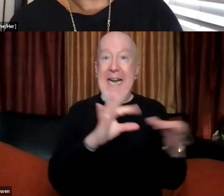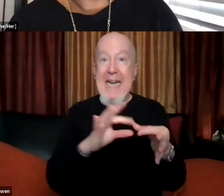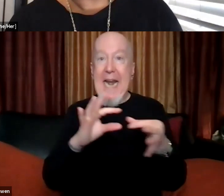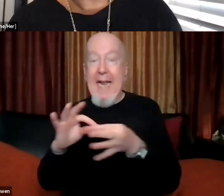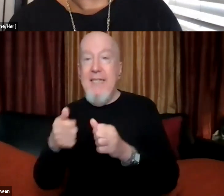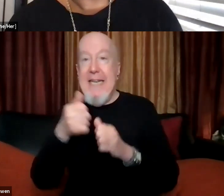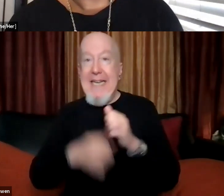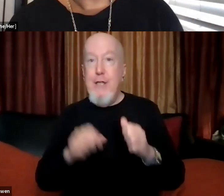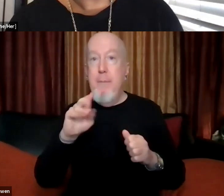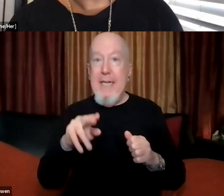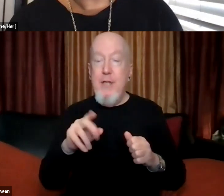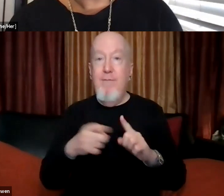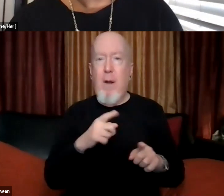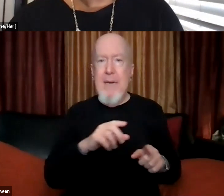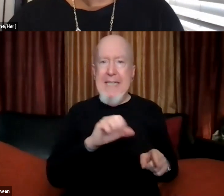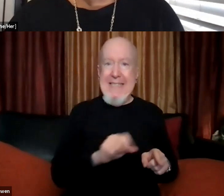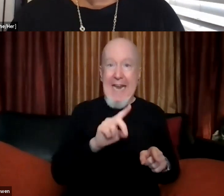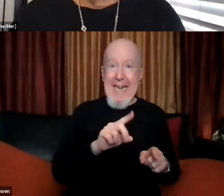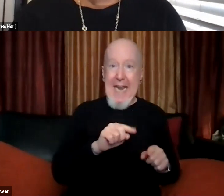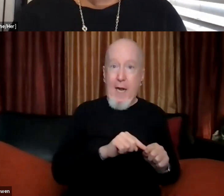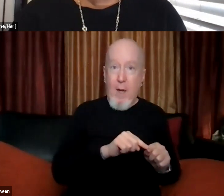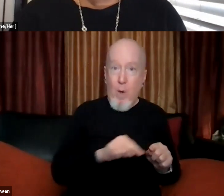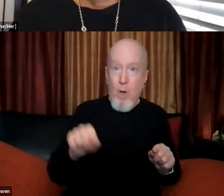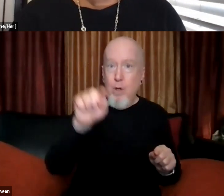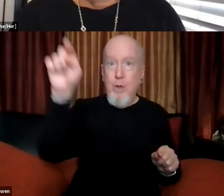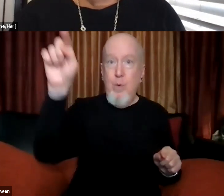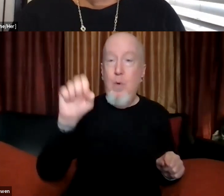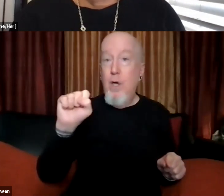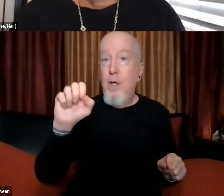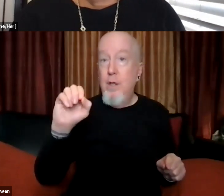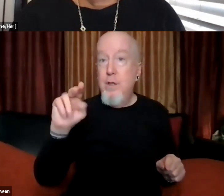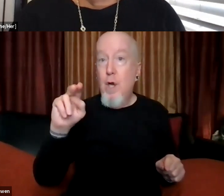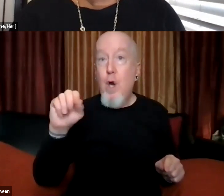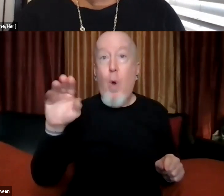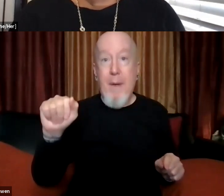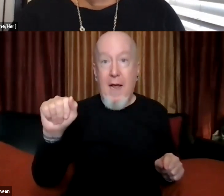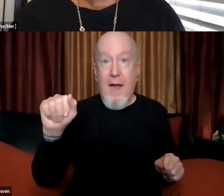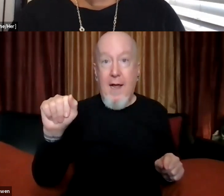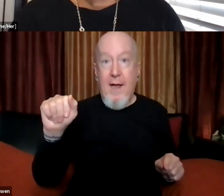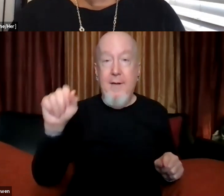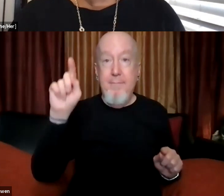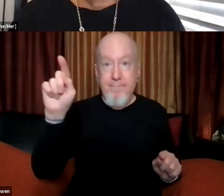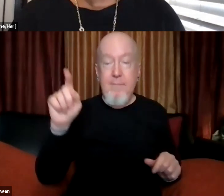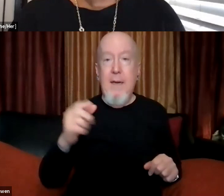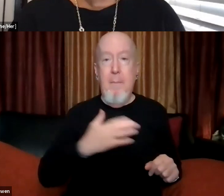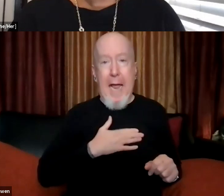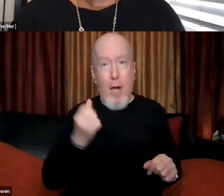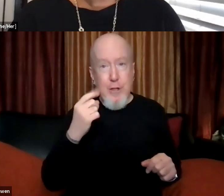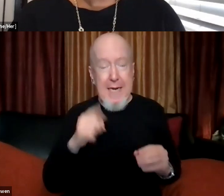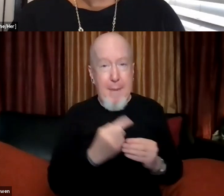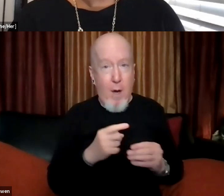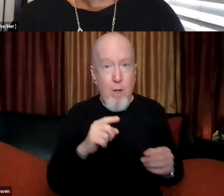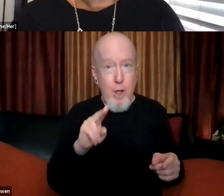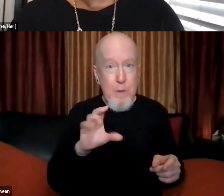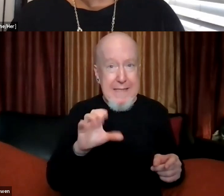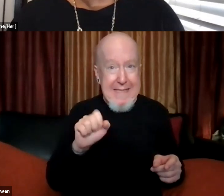um, from San Diego, I guess, all the way to Sonoma. Um, now, as far as I know about the bell at UC Santa